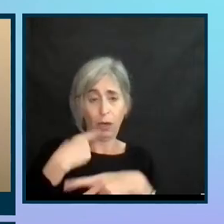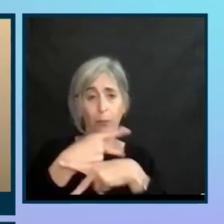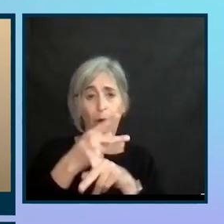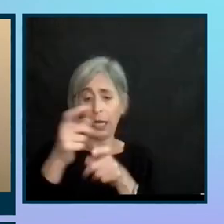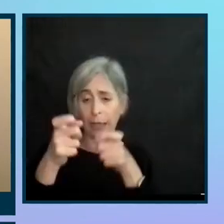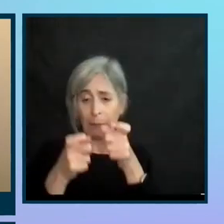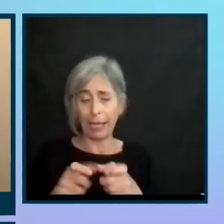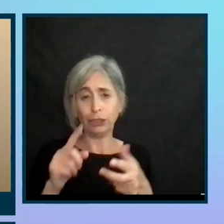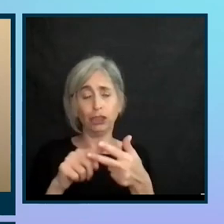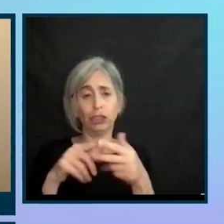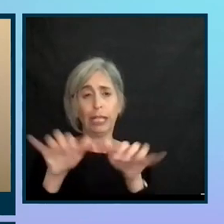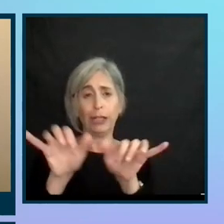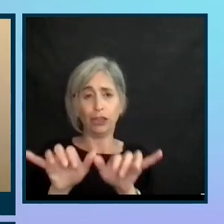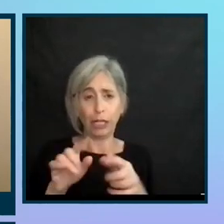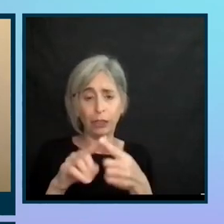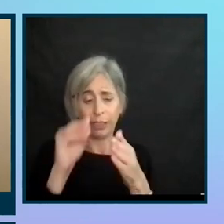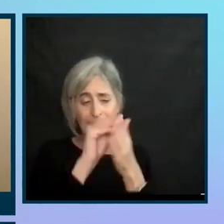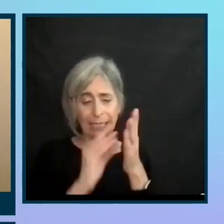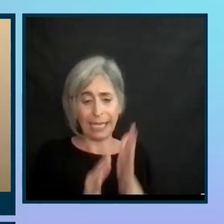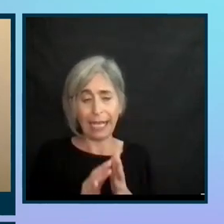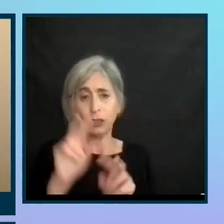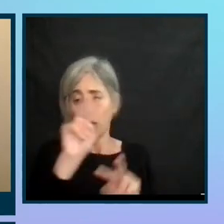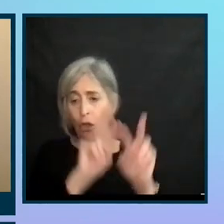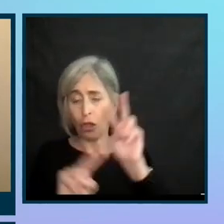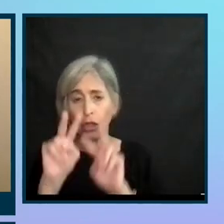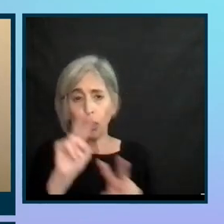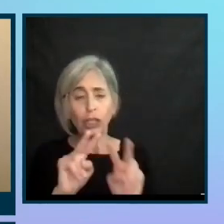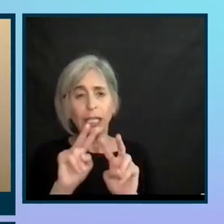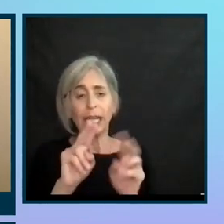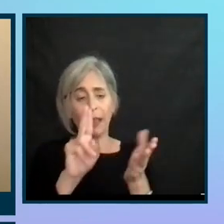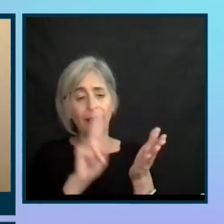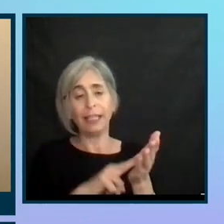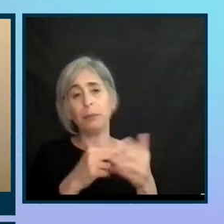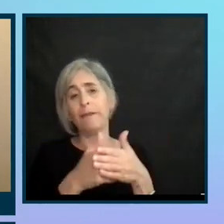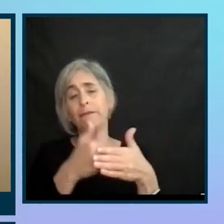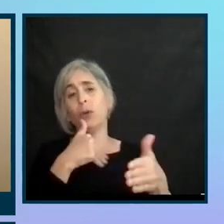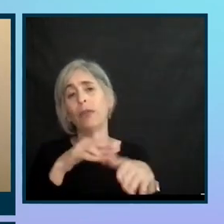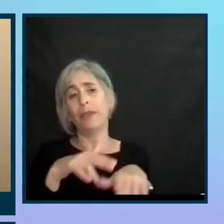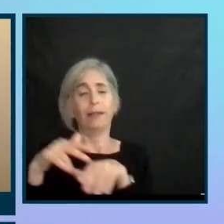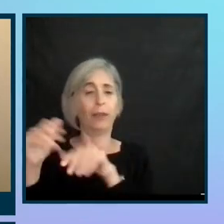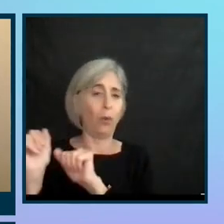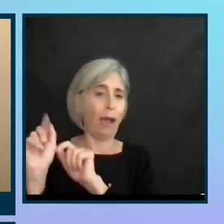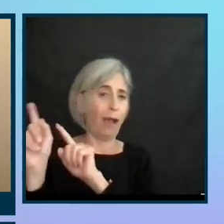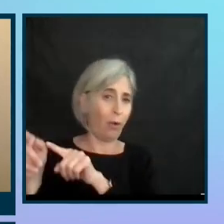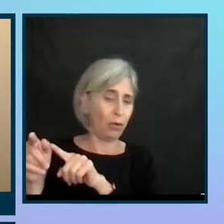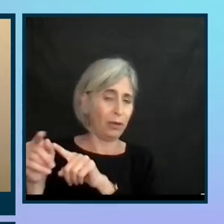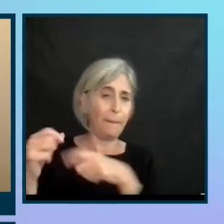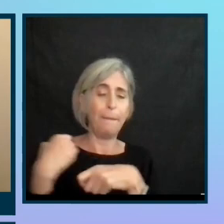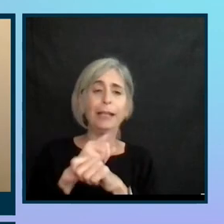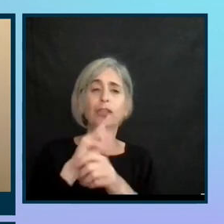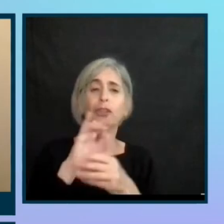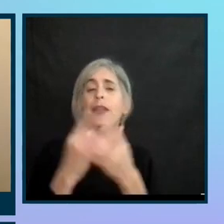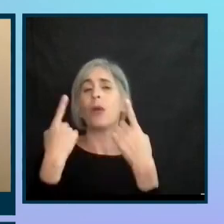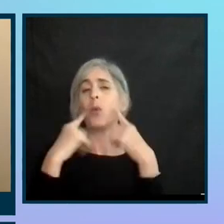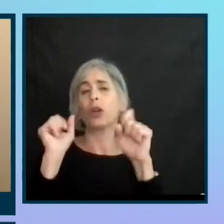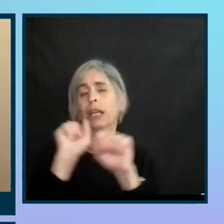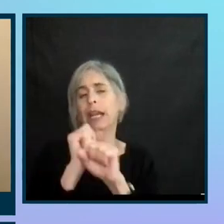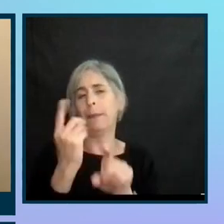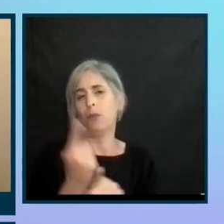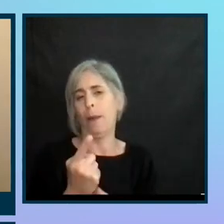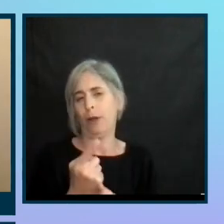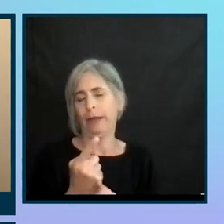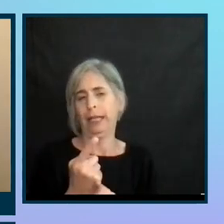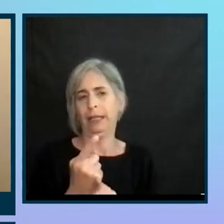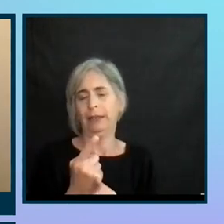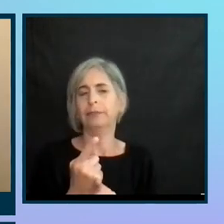engineers and designers are all looking at releases before they go out and making sure things are working the way that we expect them. So having said all that,